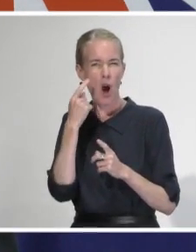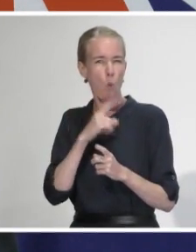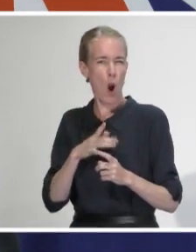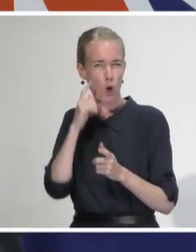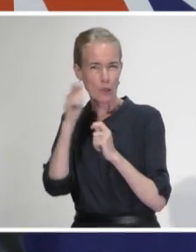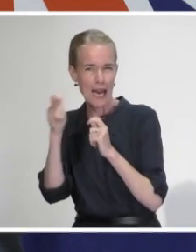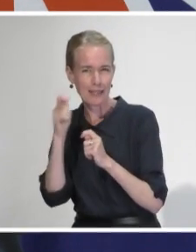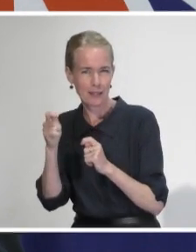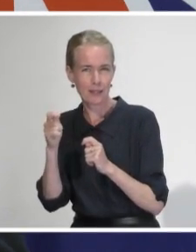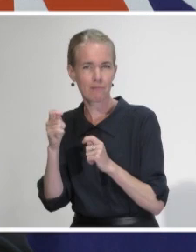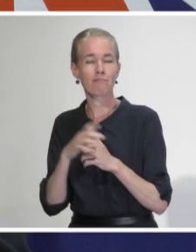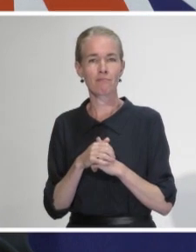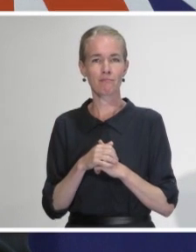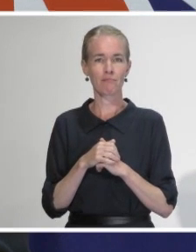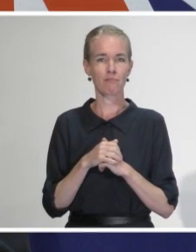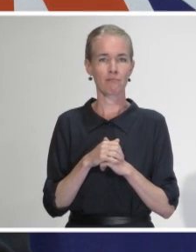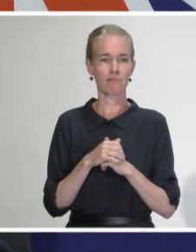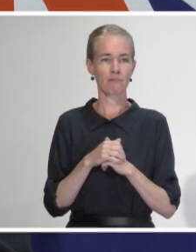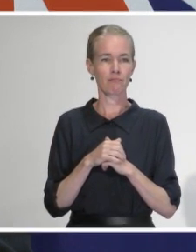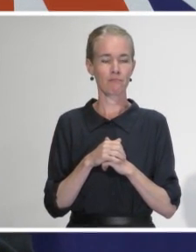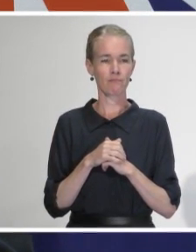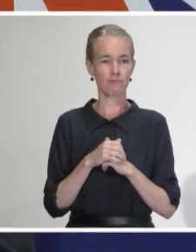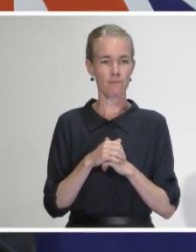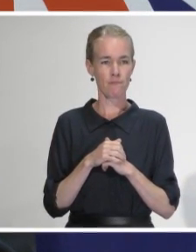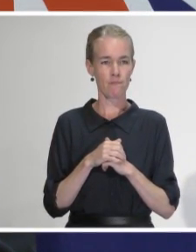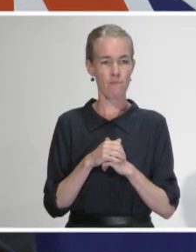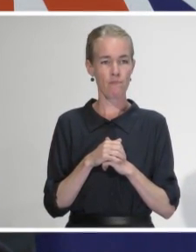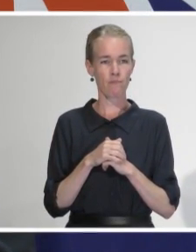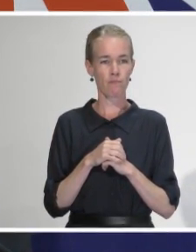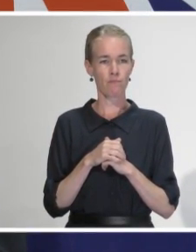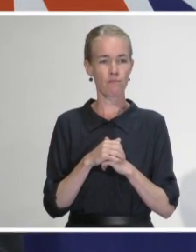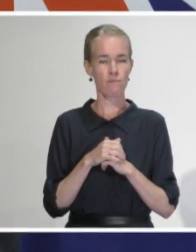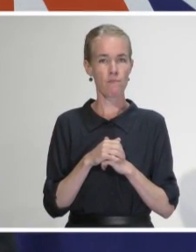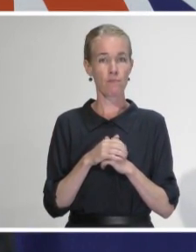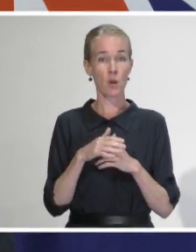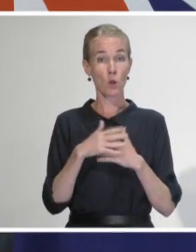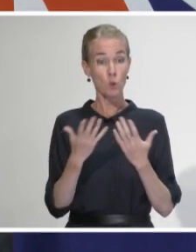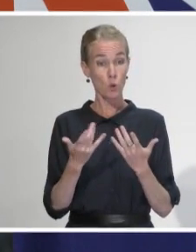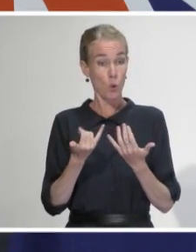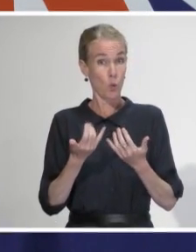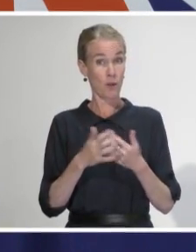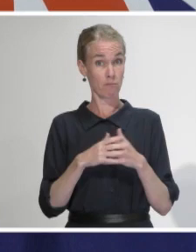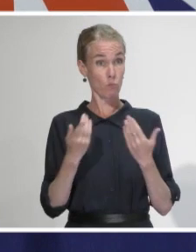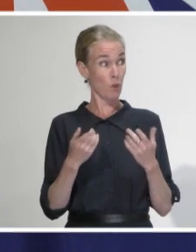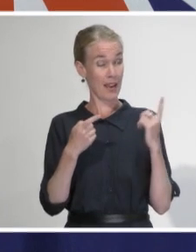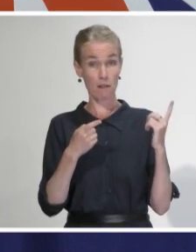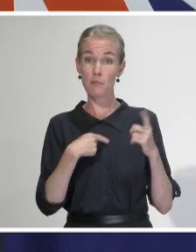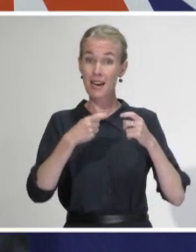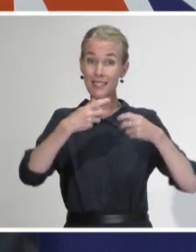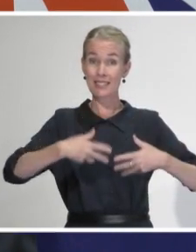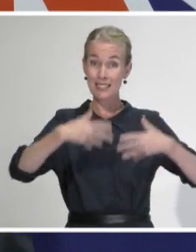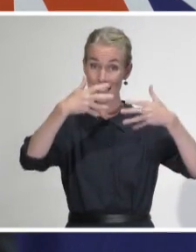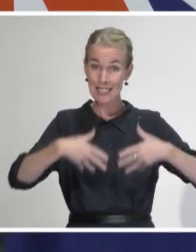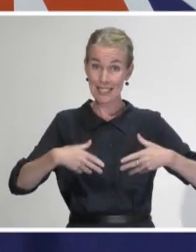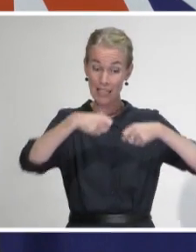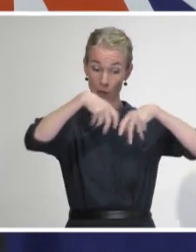focus on? Well at the moment we've seen quite good distribution by ethnicity, but I'll look and